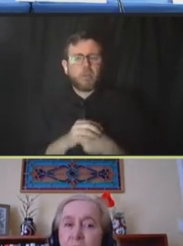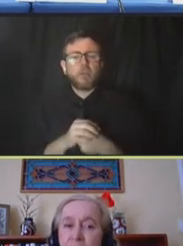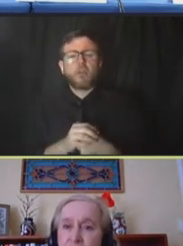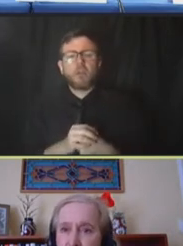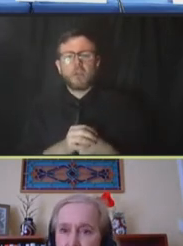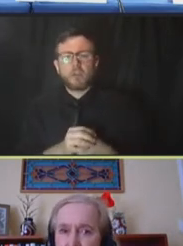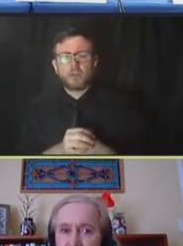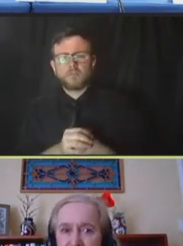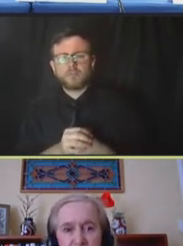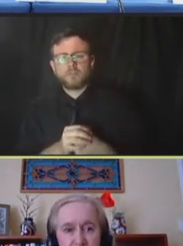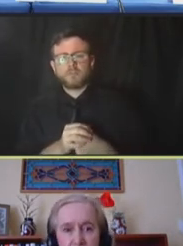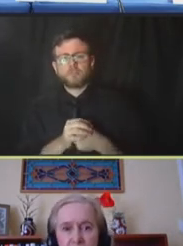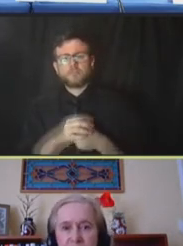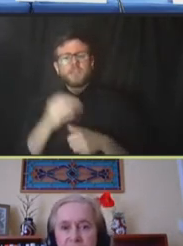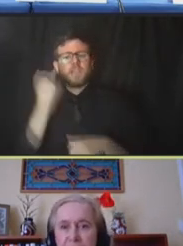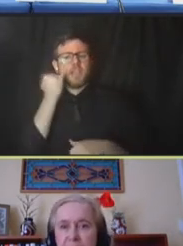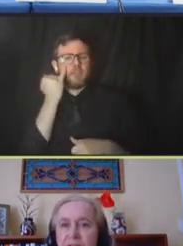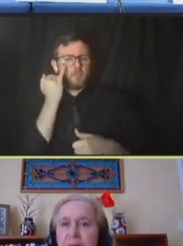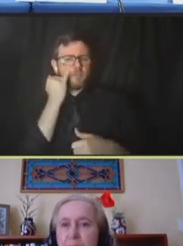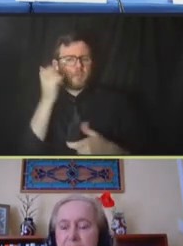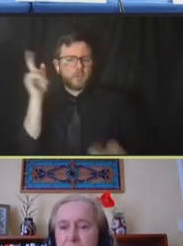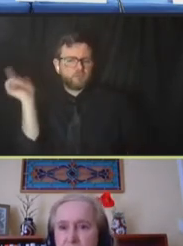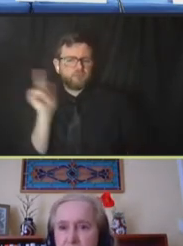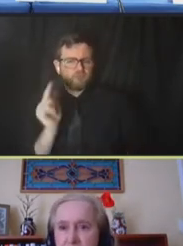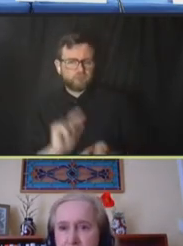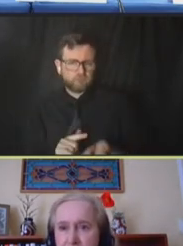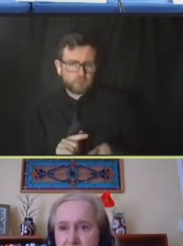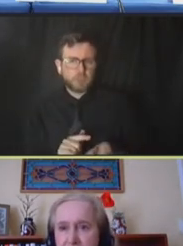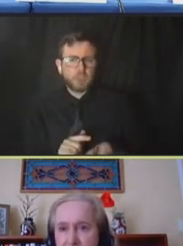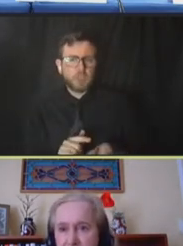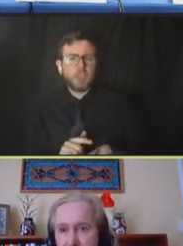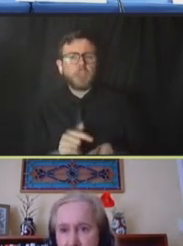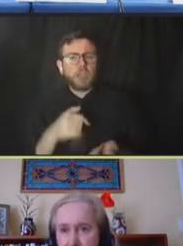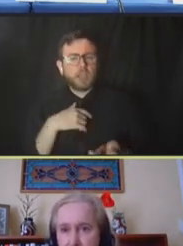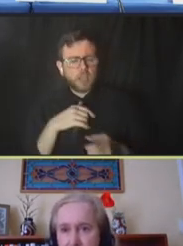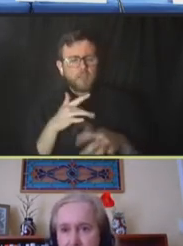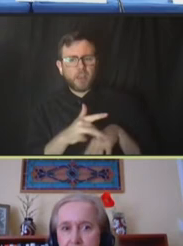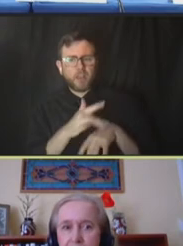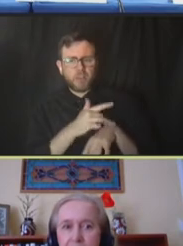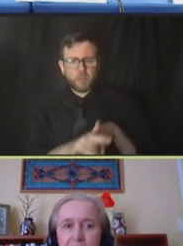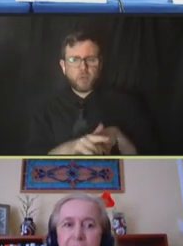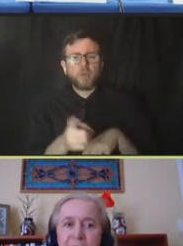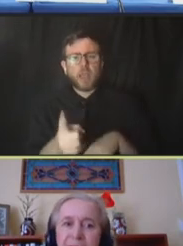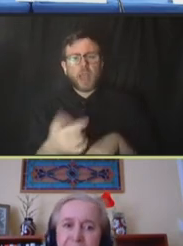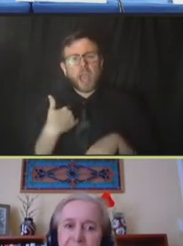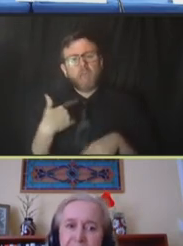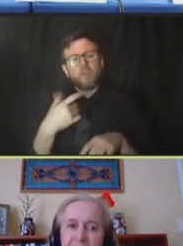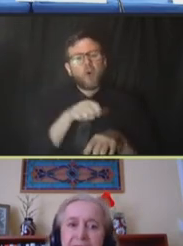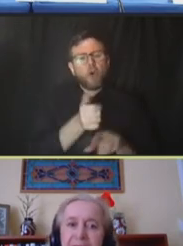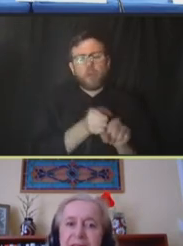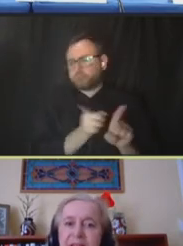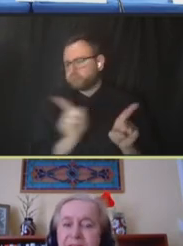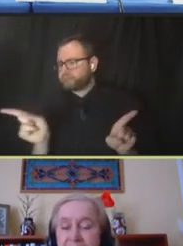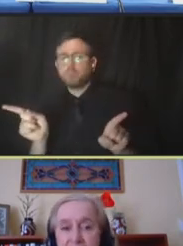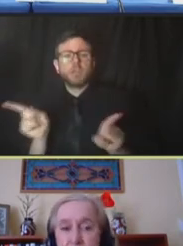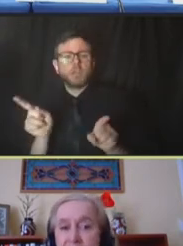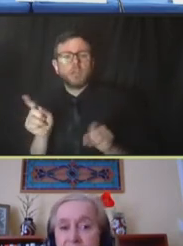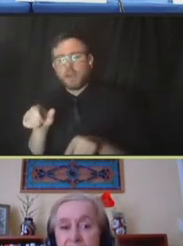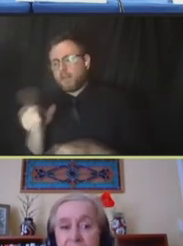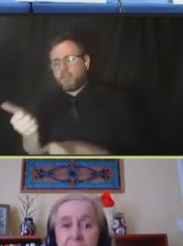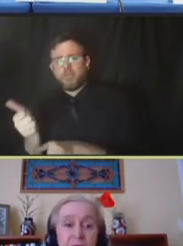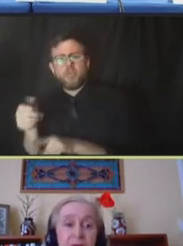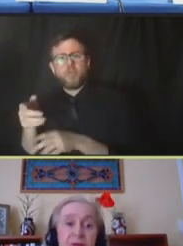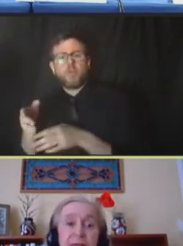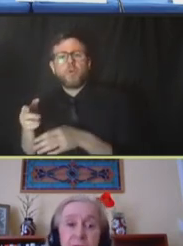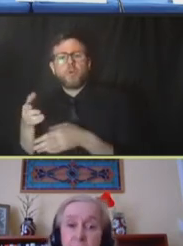having alternative distribution channels can be extremely helpful, okay? Finally, having the flexibility